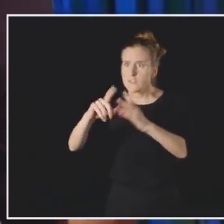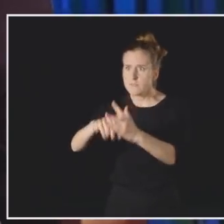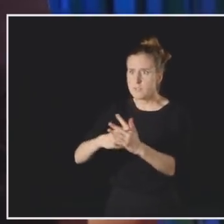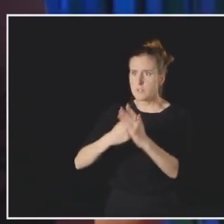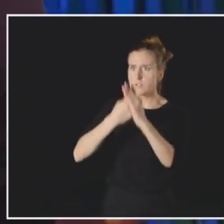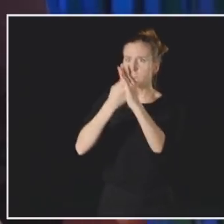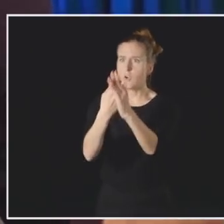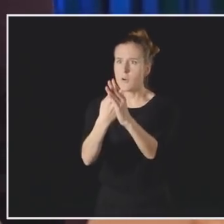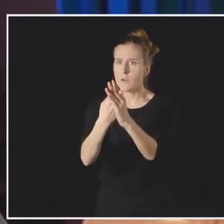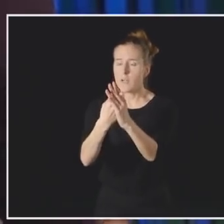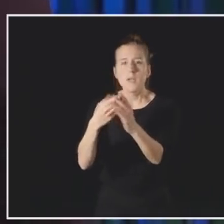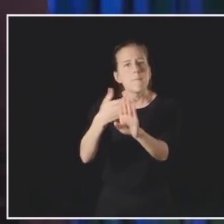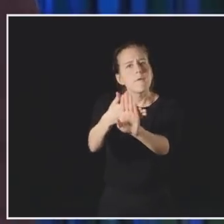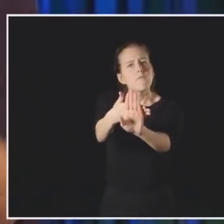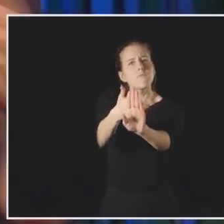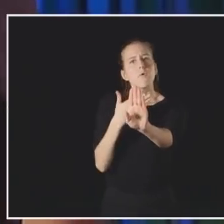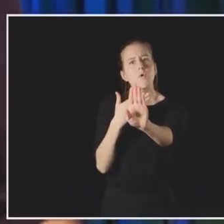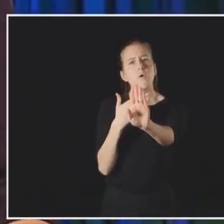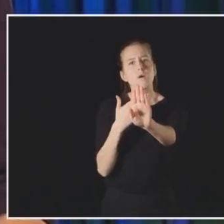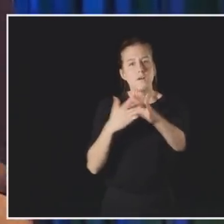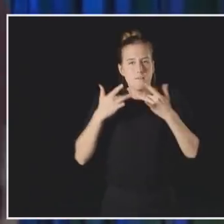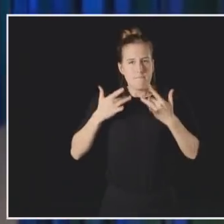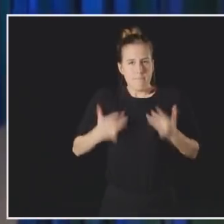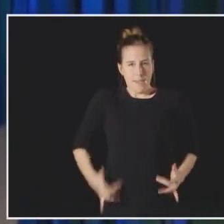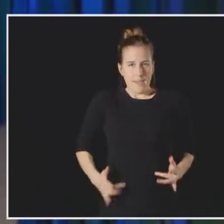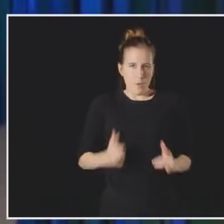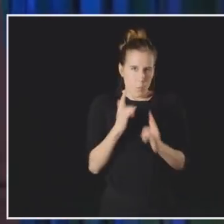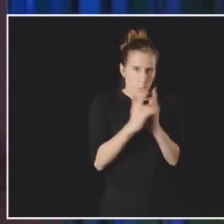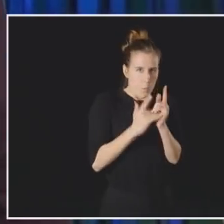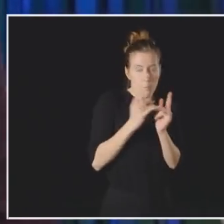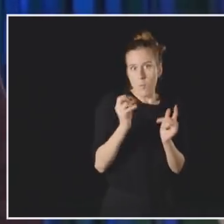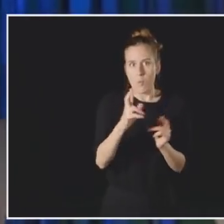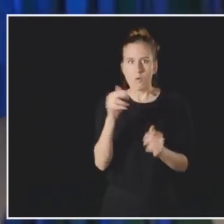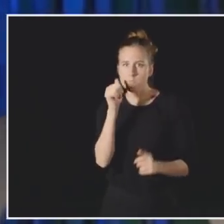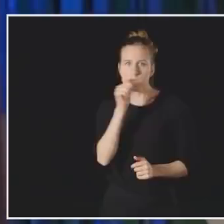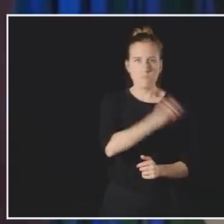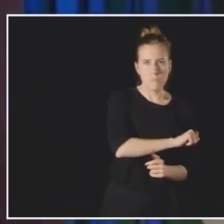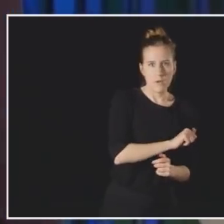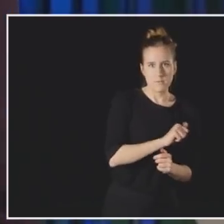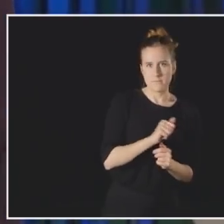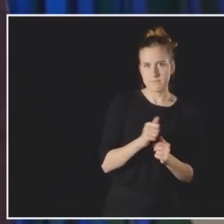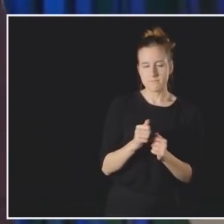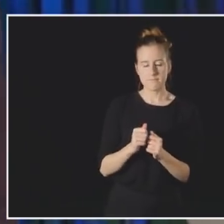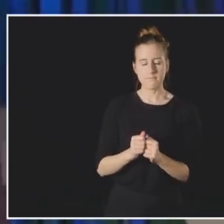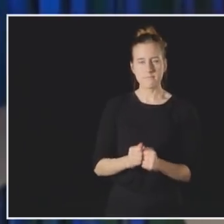conversations about sex before we get naked or intoxicated.